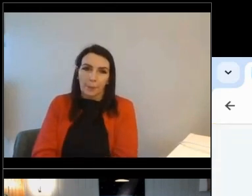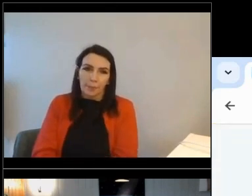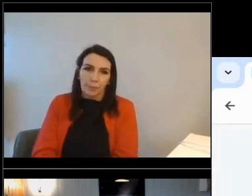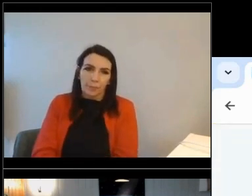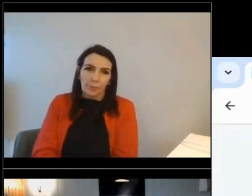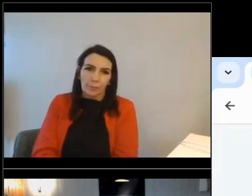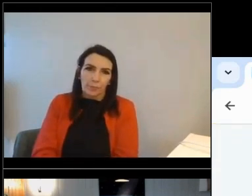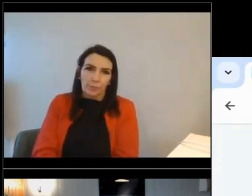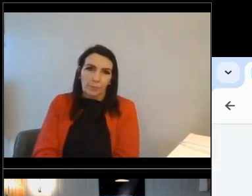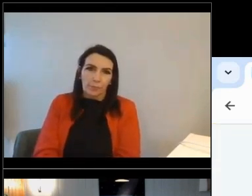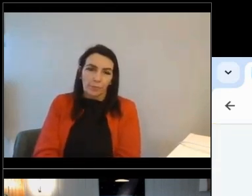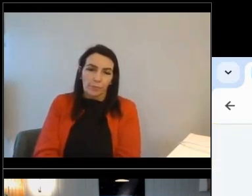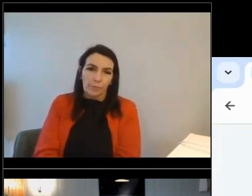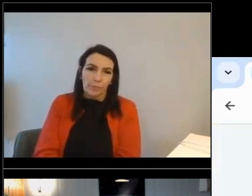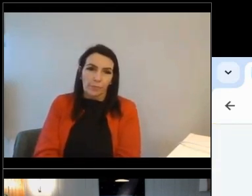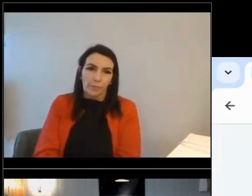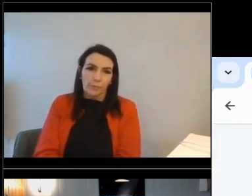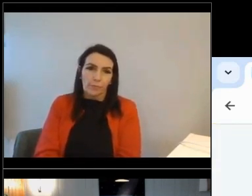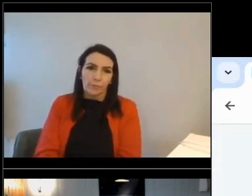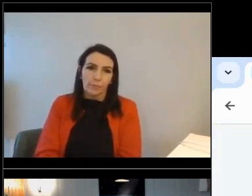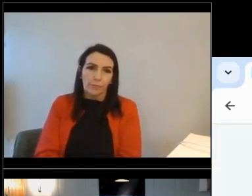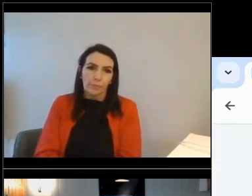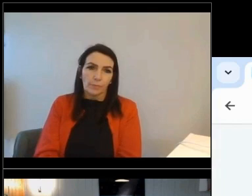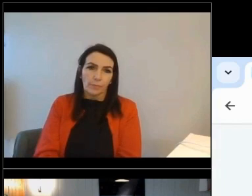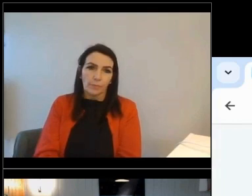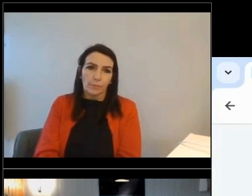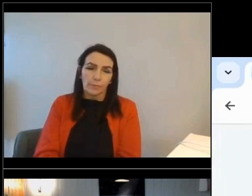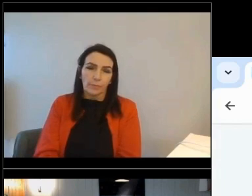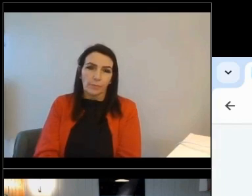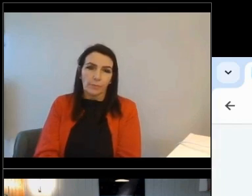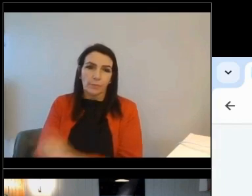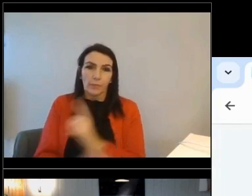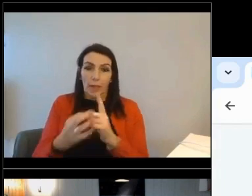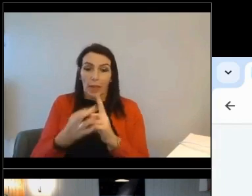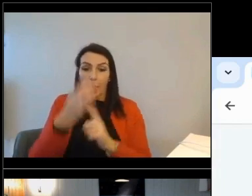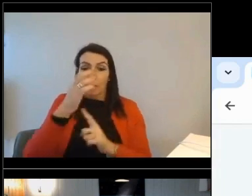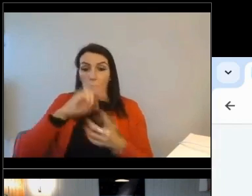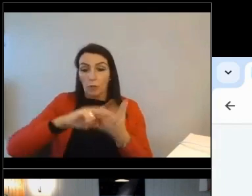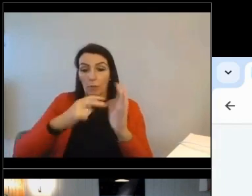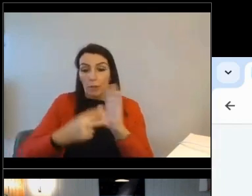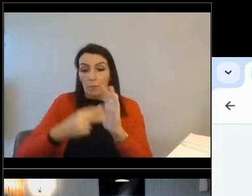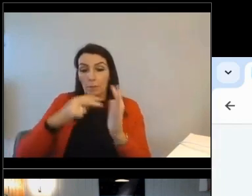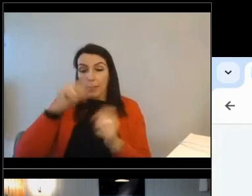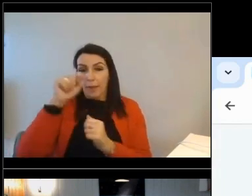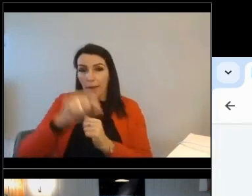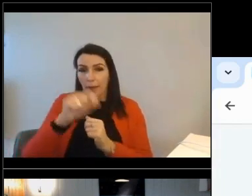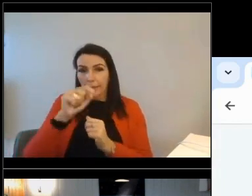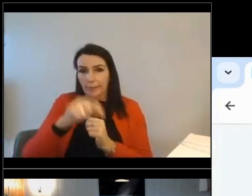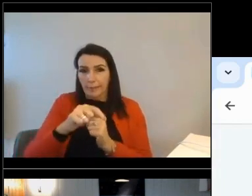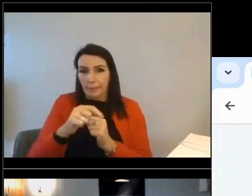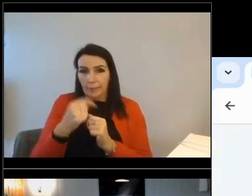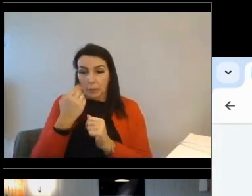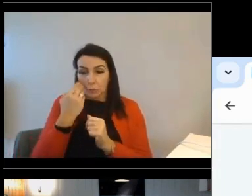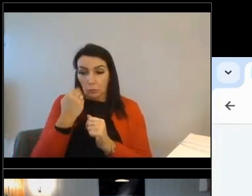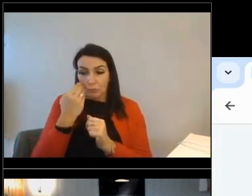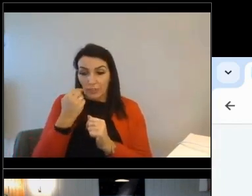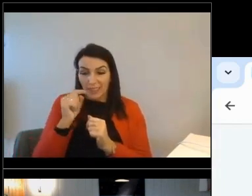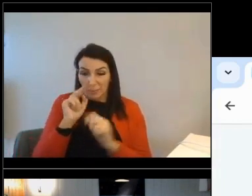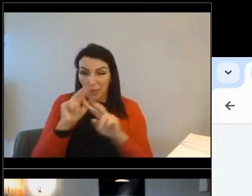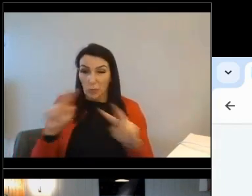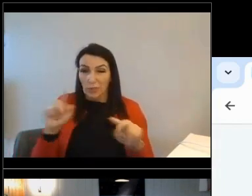and the customer journeys. But the improvement plan area of this dashboard is the most recent one that they've looked at.